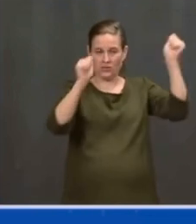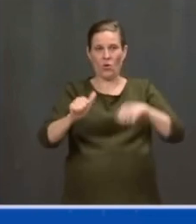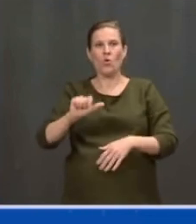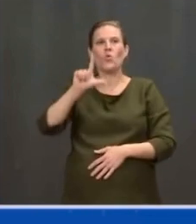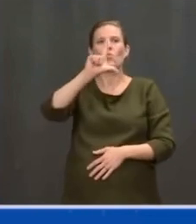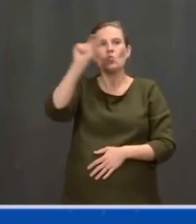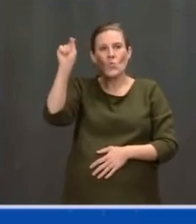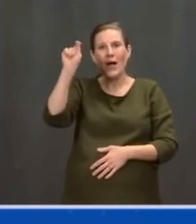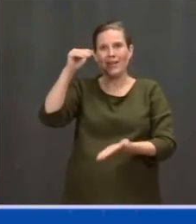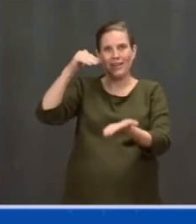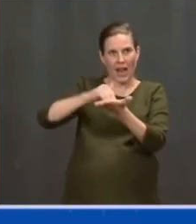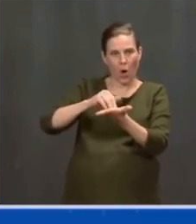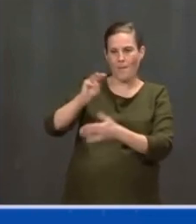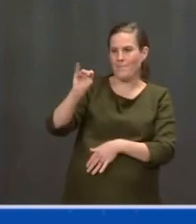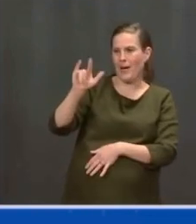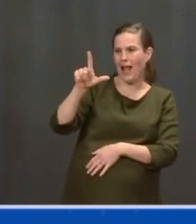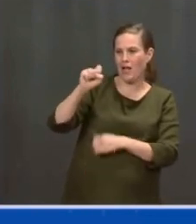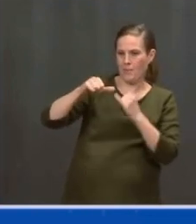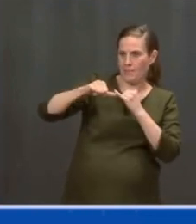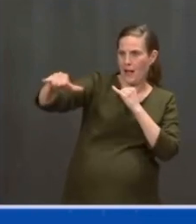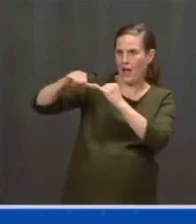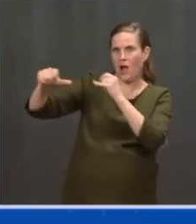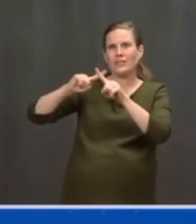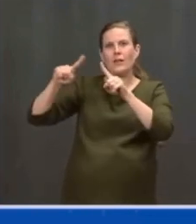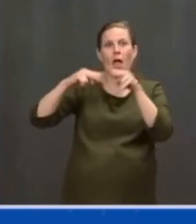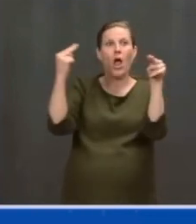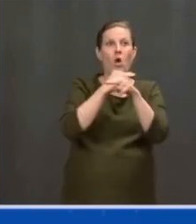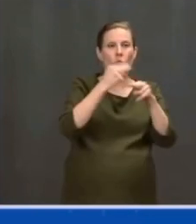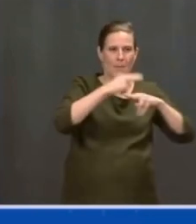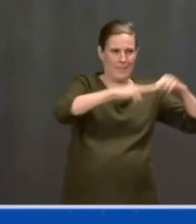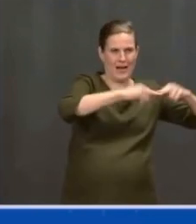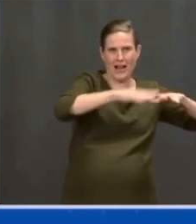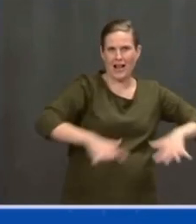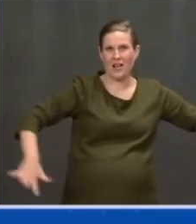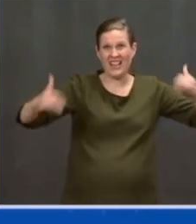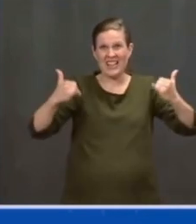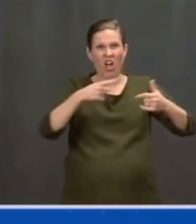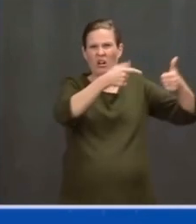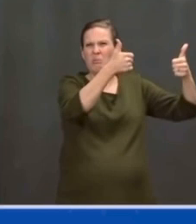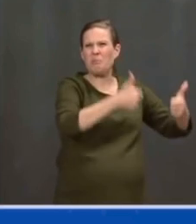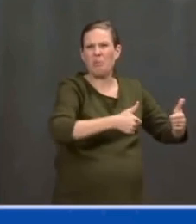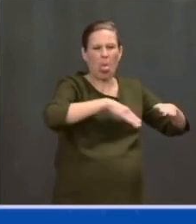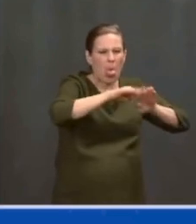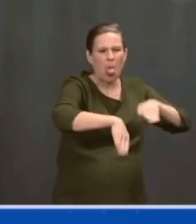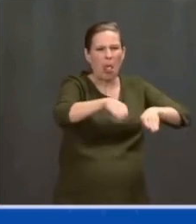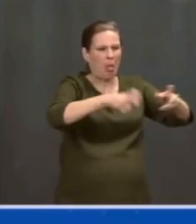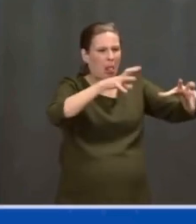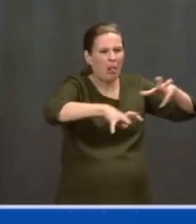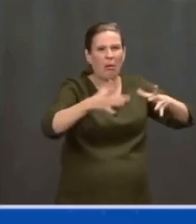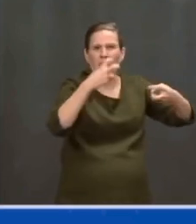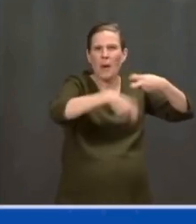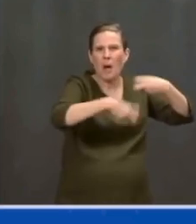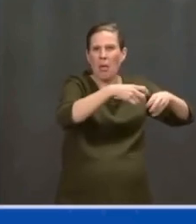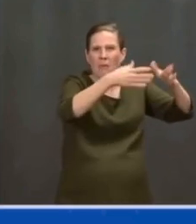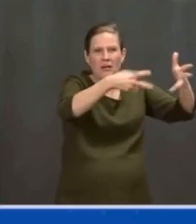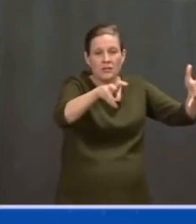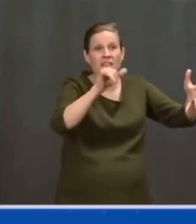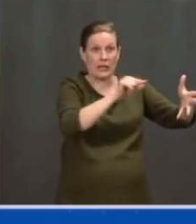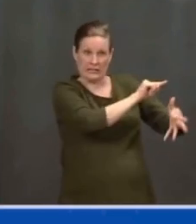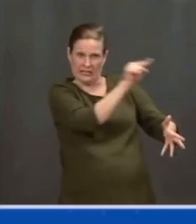difficult, difficult shape right now. It'll fix the nation's 10 most economically significant